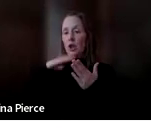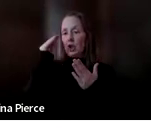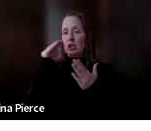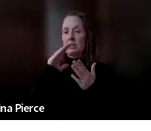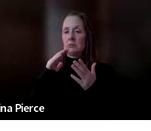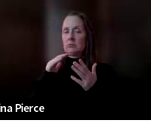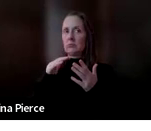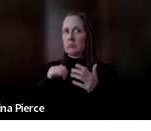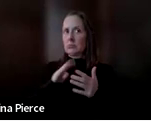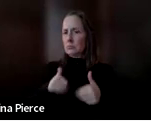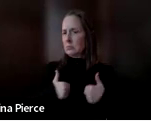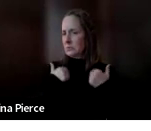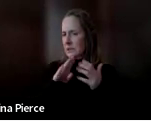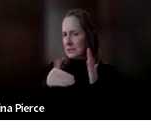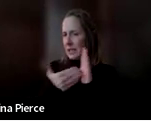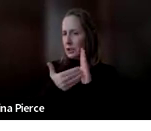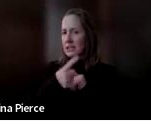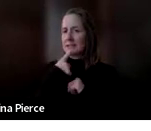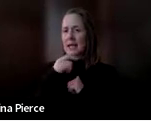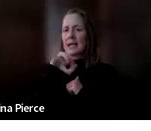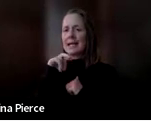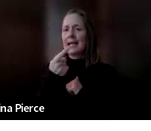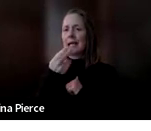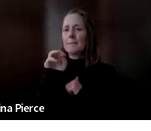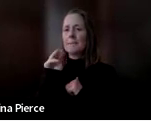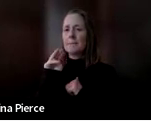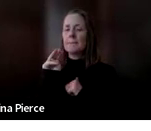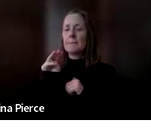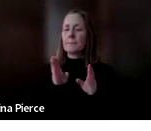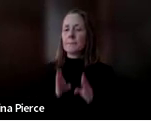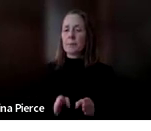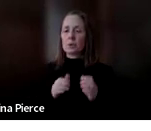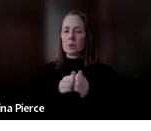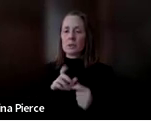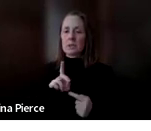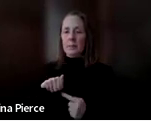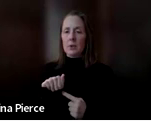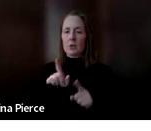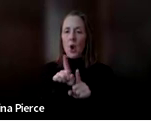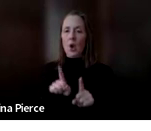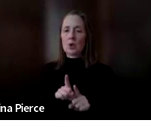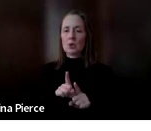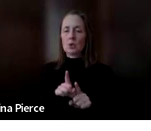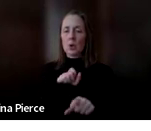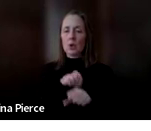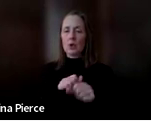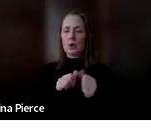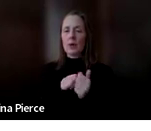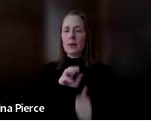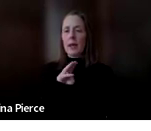that sounds familiar. They say they're from Ingham, and they are a person with a disability and also work directly with METV. Oh,